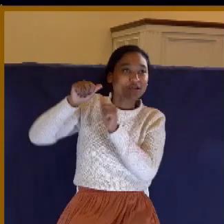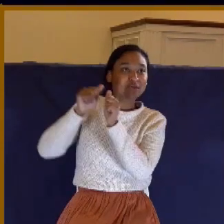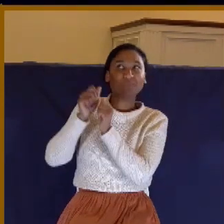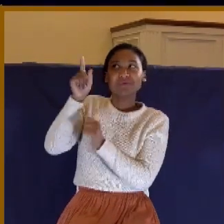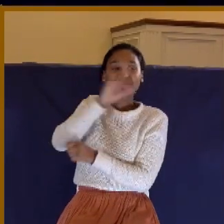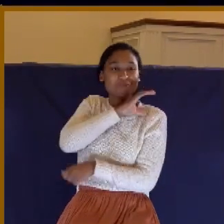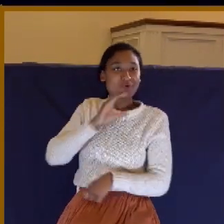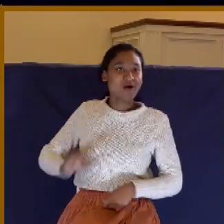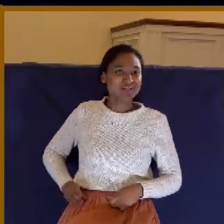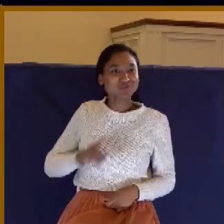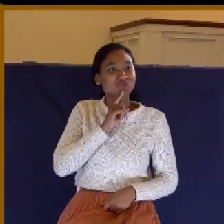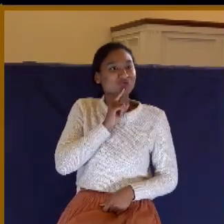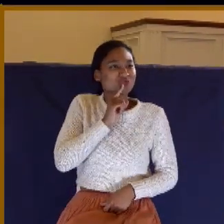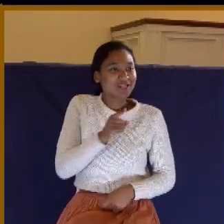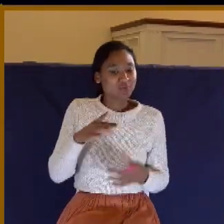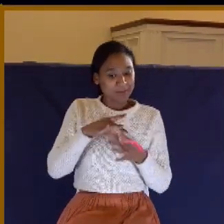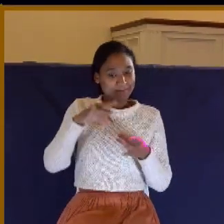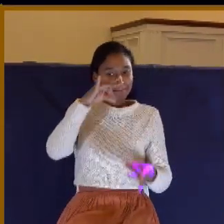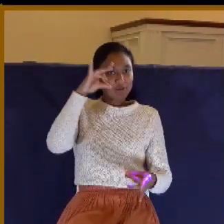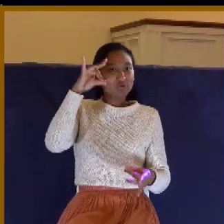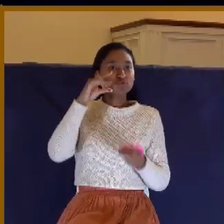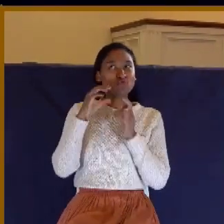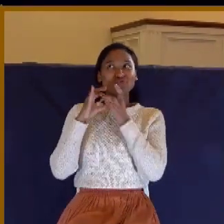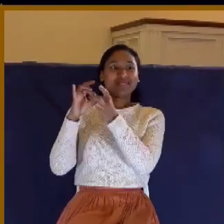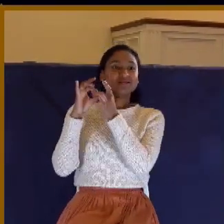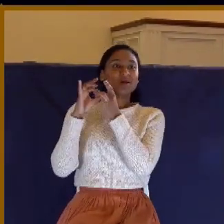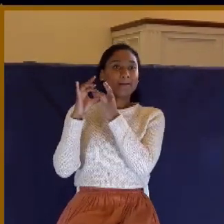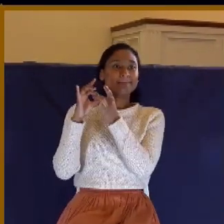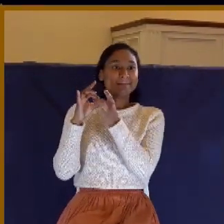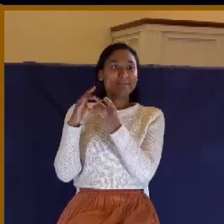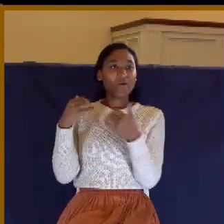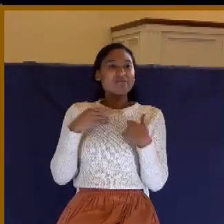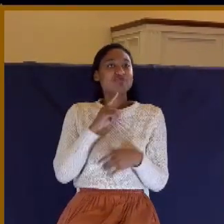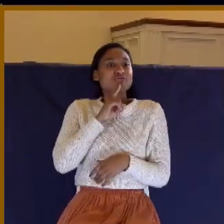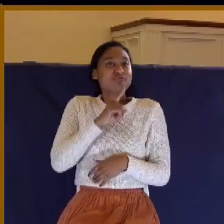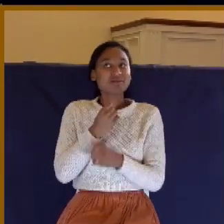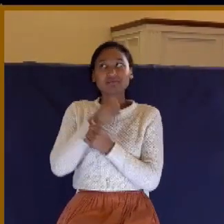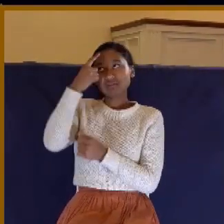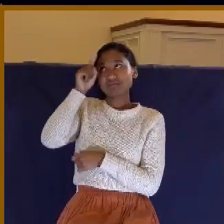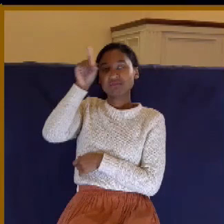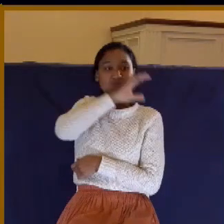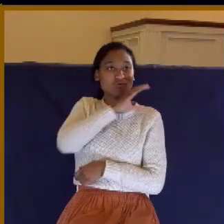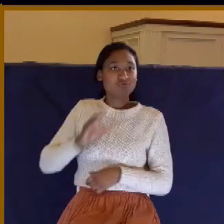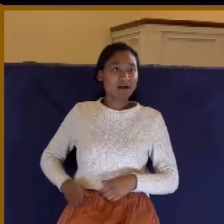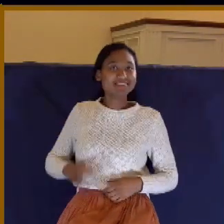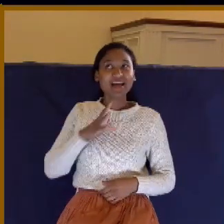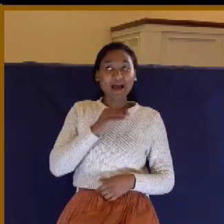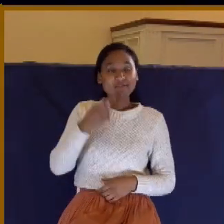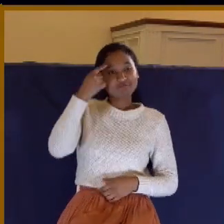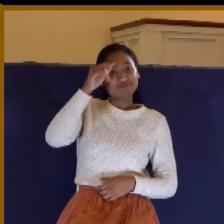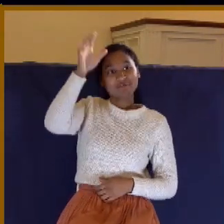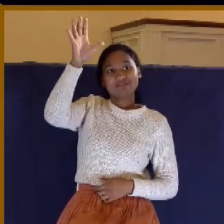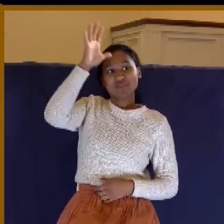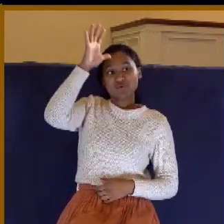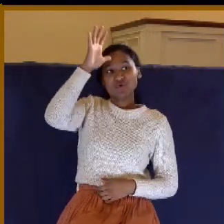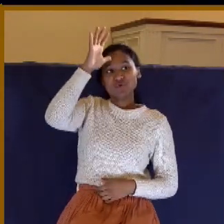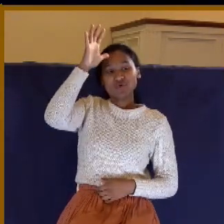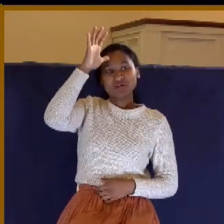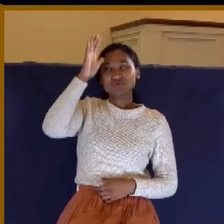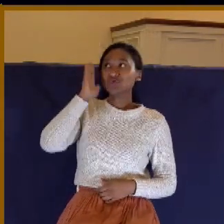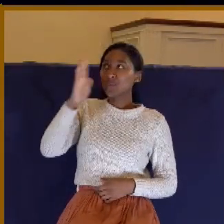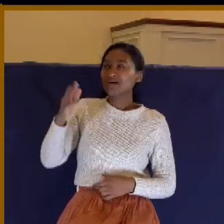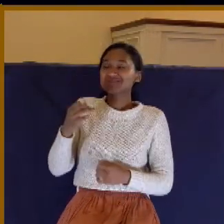real on a spiritual level. You'll have a genuine love for Christ and for the Father. You'll just